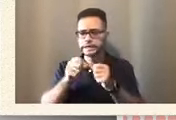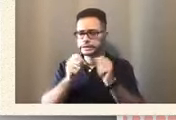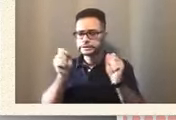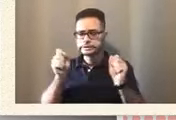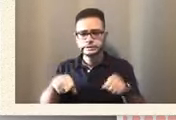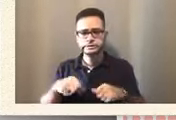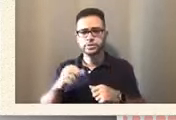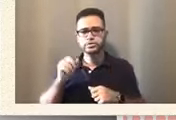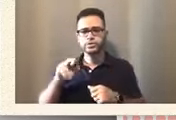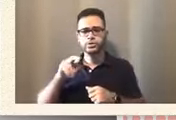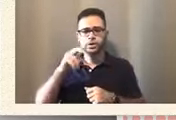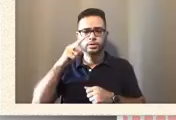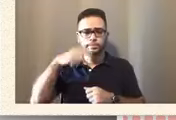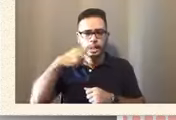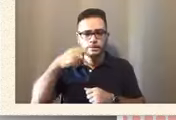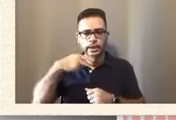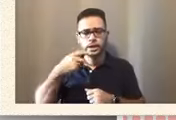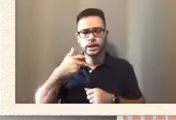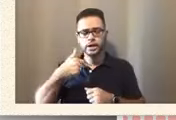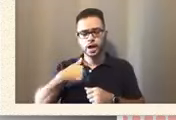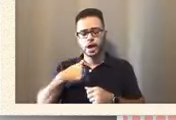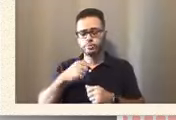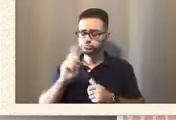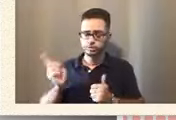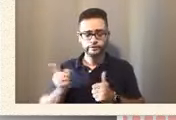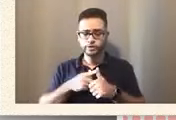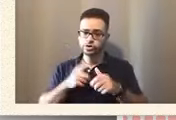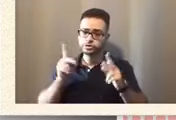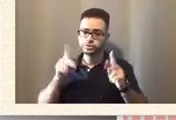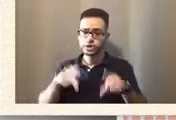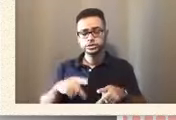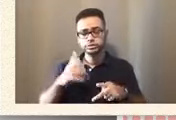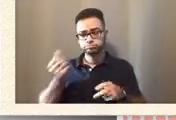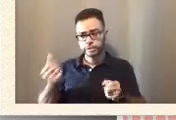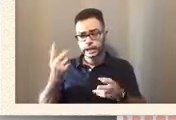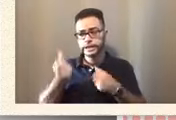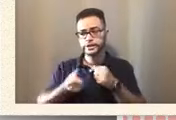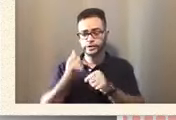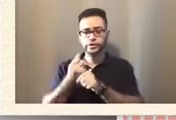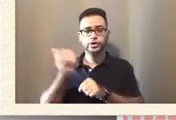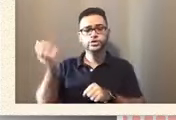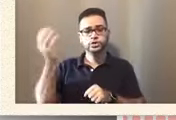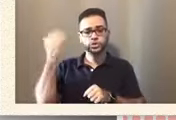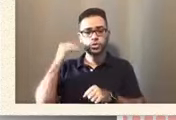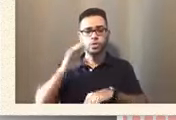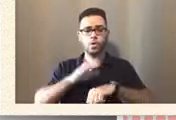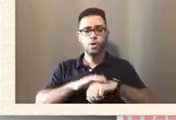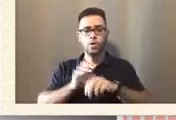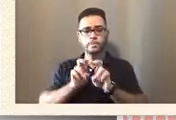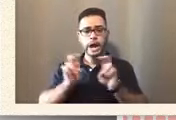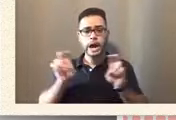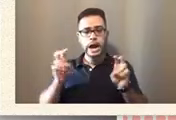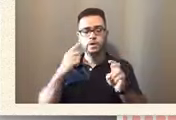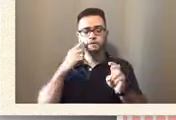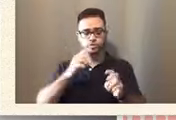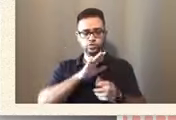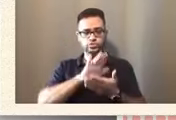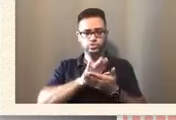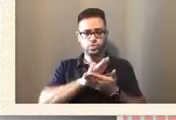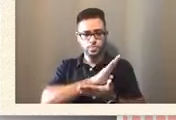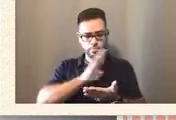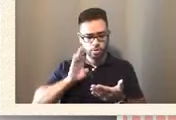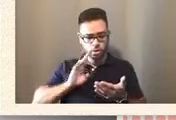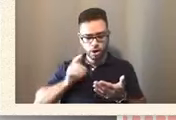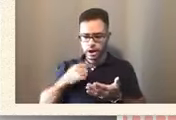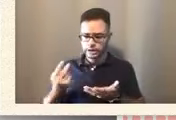actually one of the first person who many years ago was on the panel in school board. And I stood up and I was